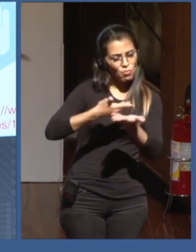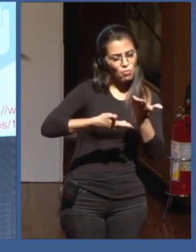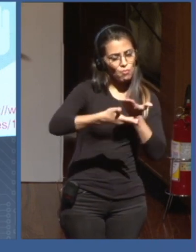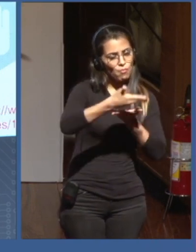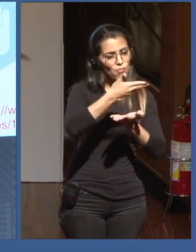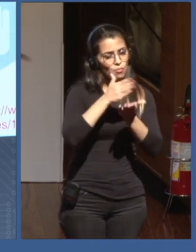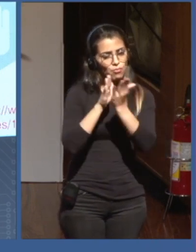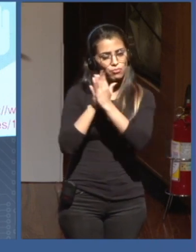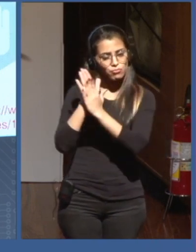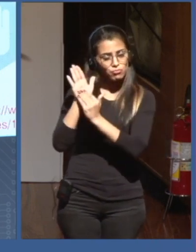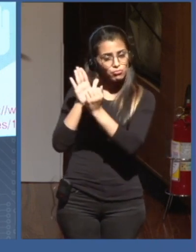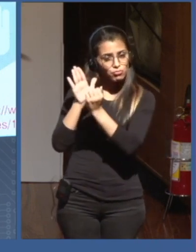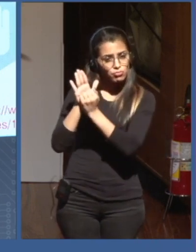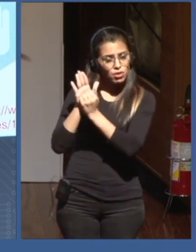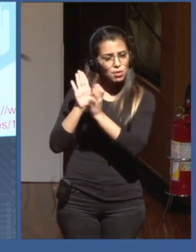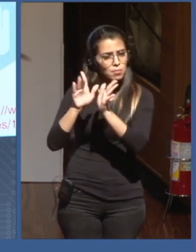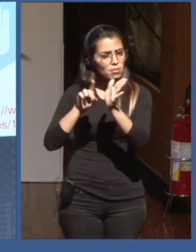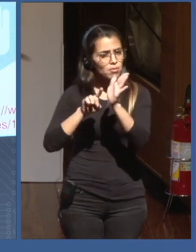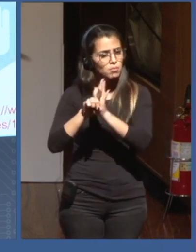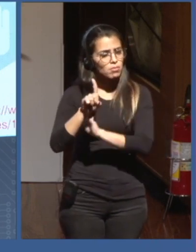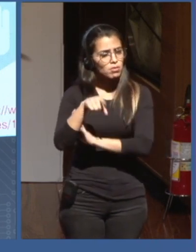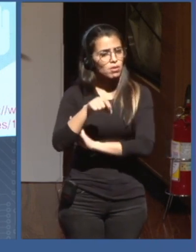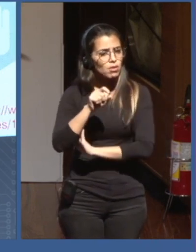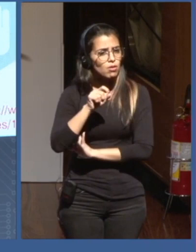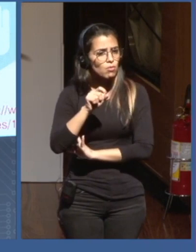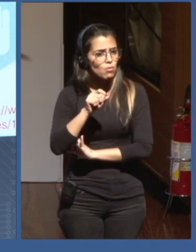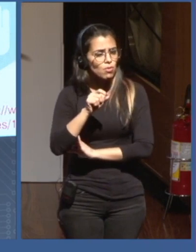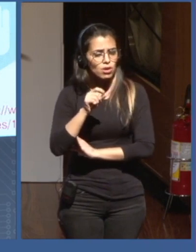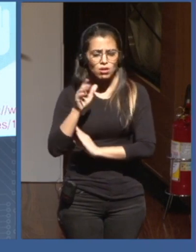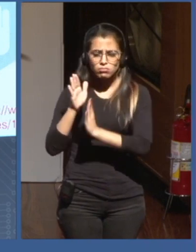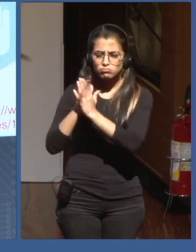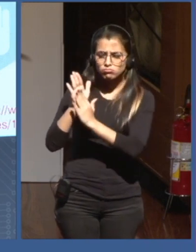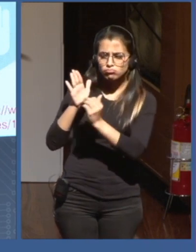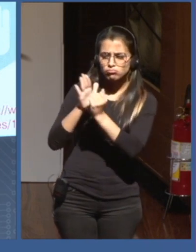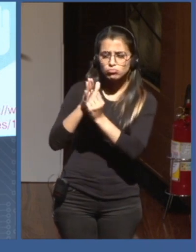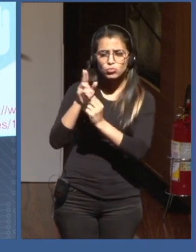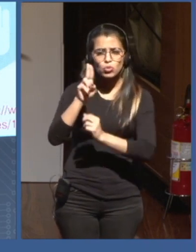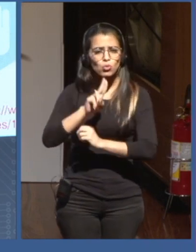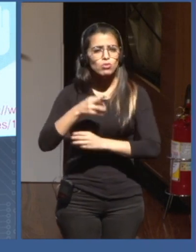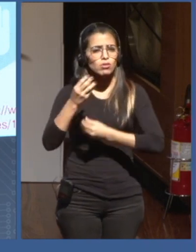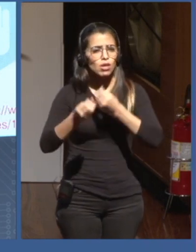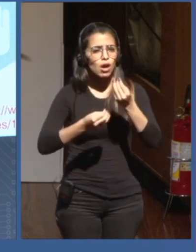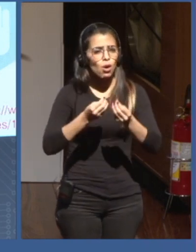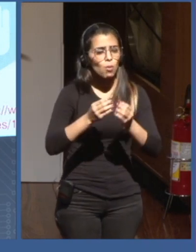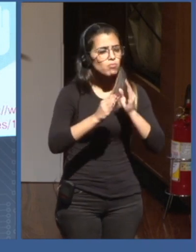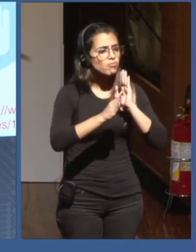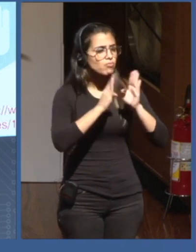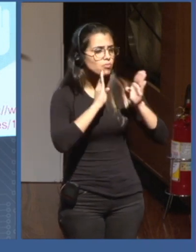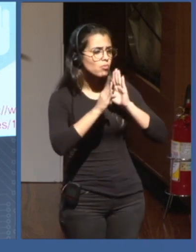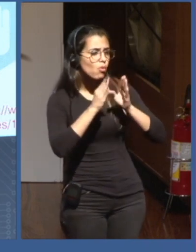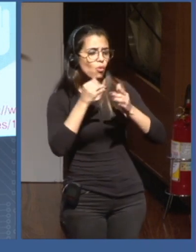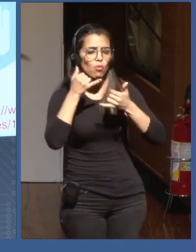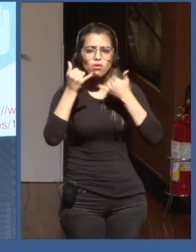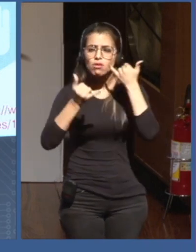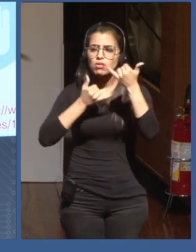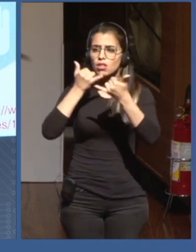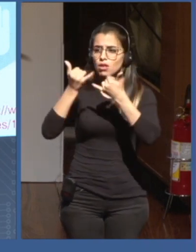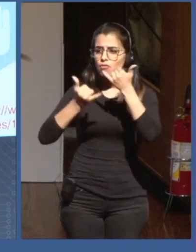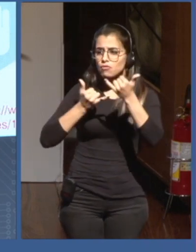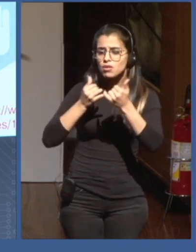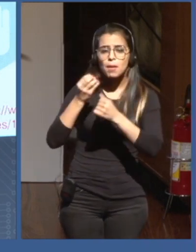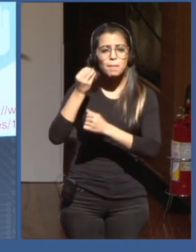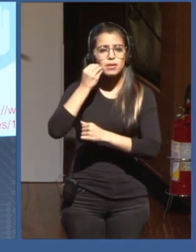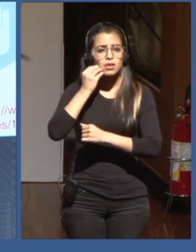BBVA, of Facebook, of, you know, whatever, to try and understand, to respond to epidemiology crisis, to understand crime